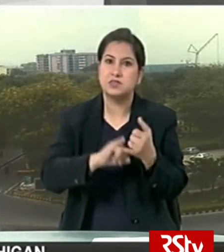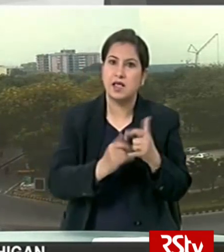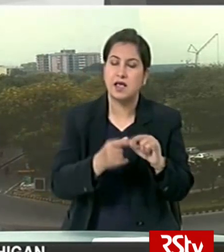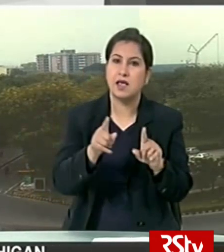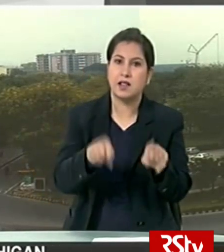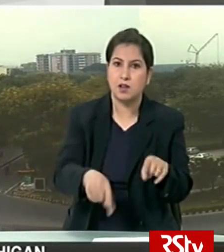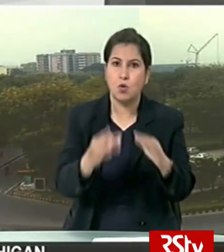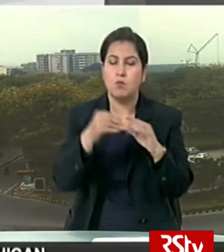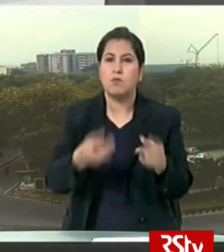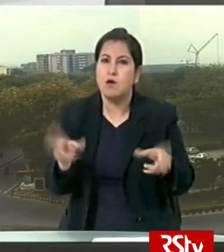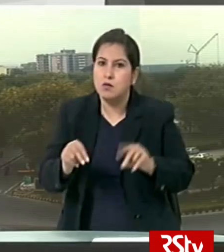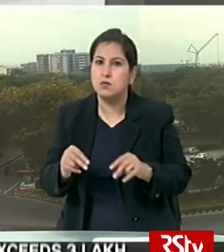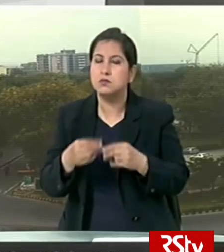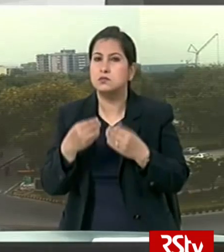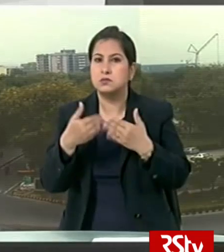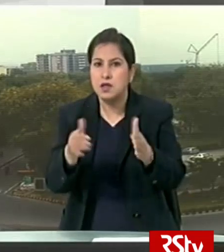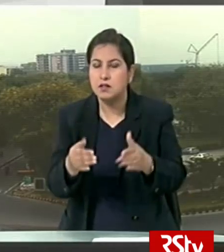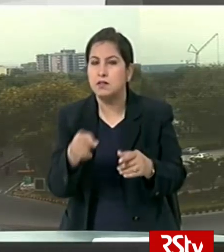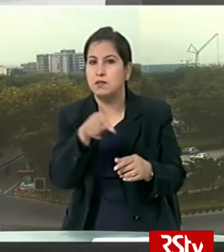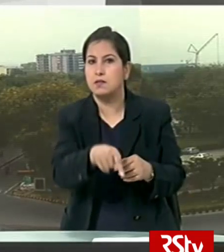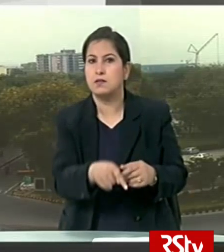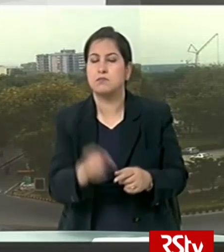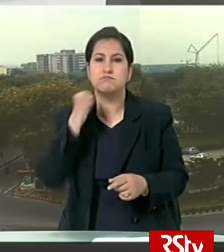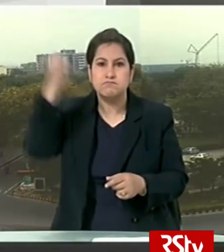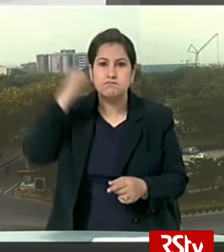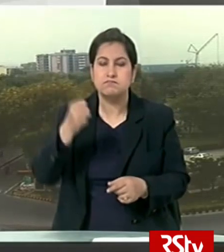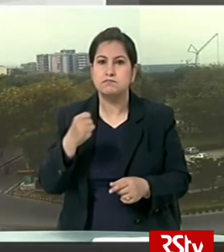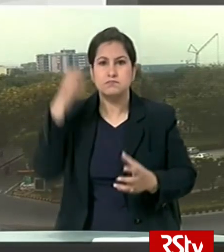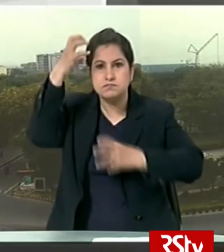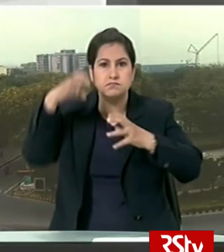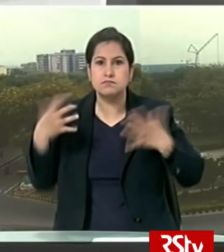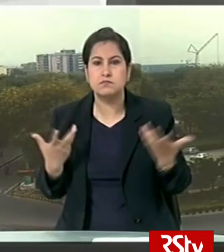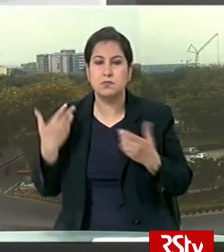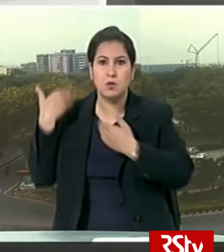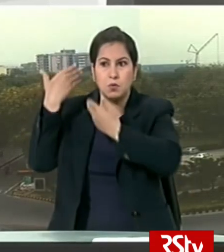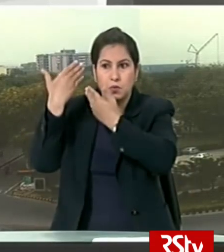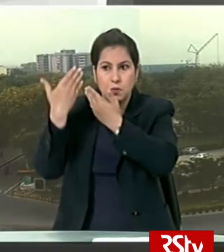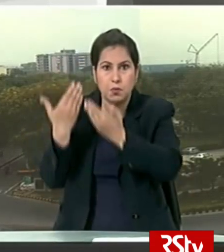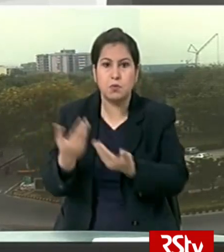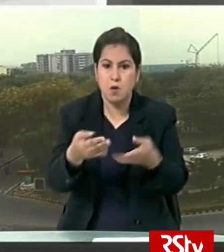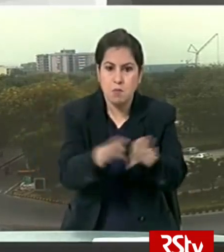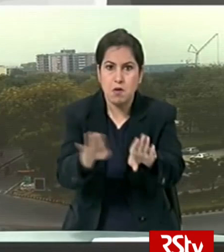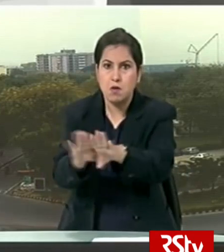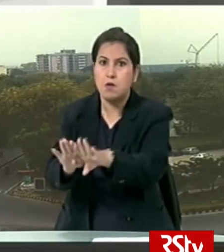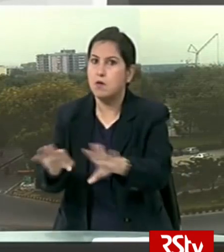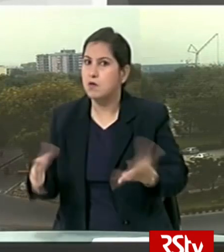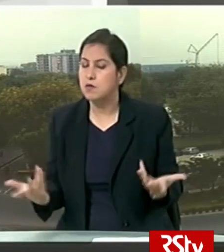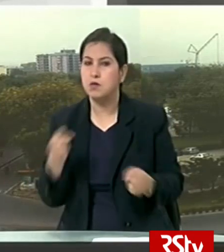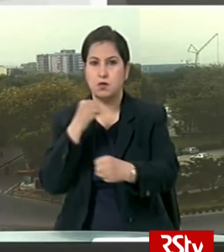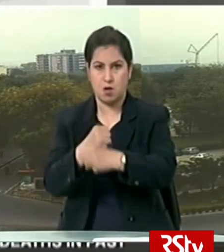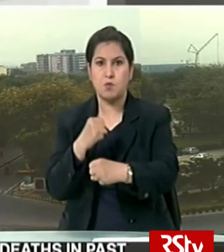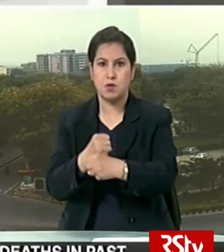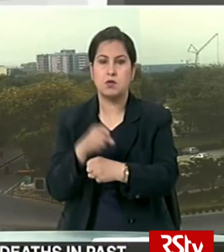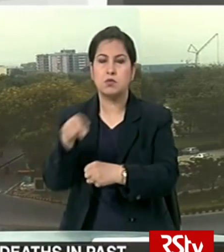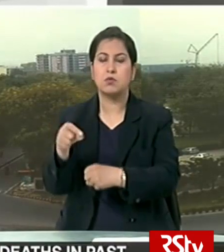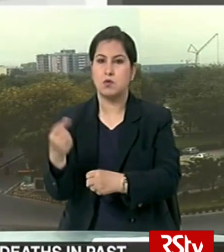demanded the reopening of states Protesters expressed concern that the prolonged lockdowns could be used by the government